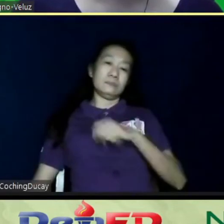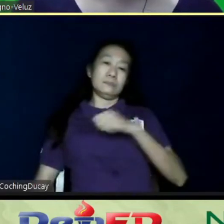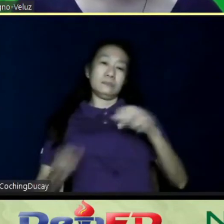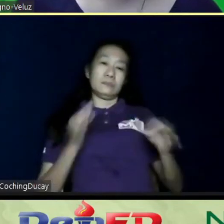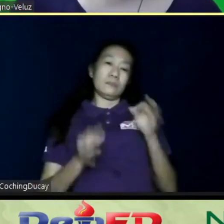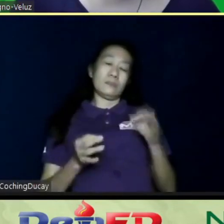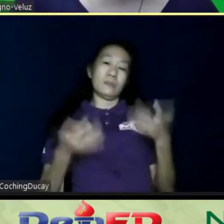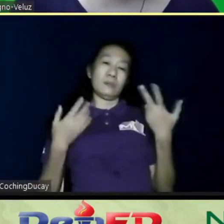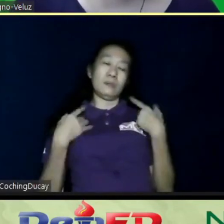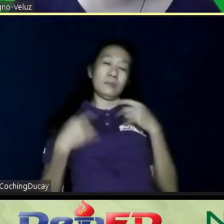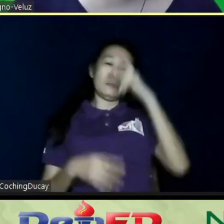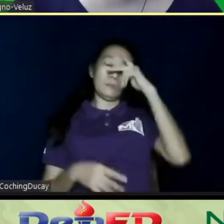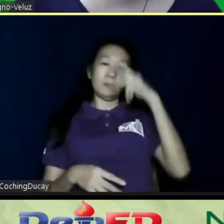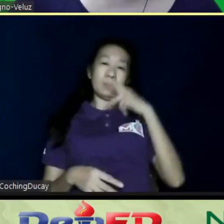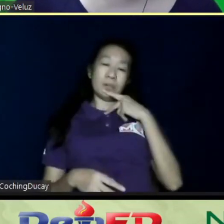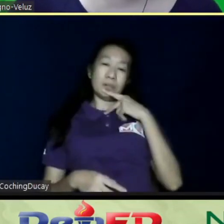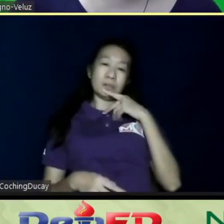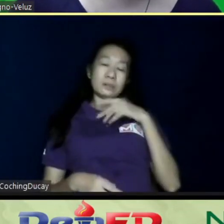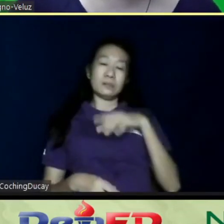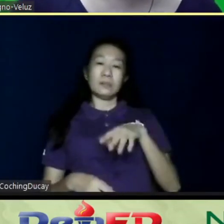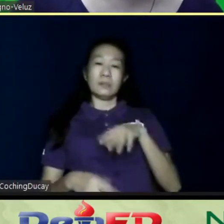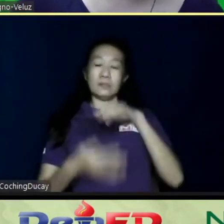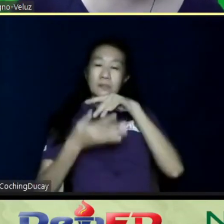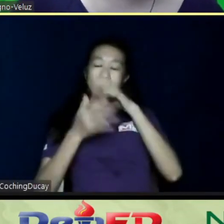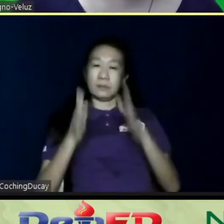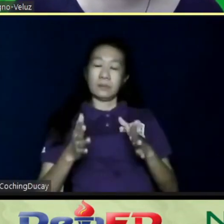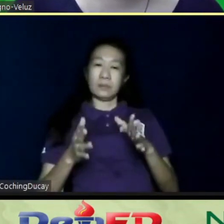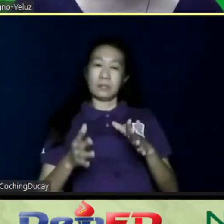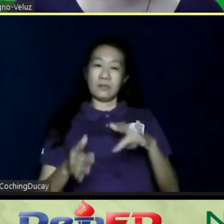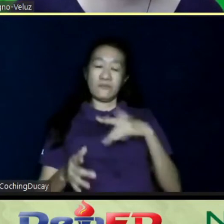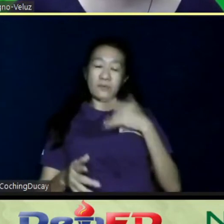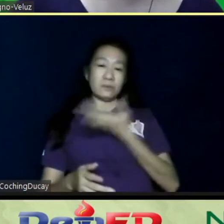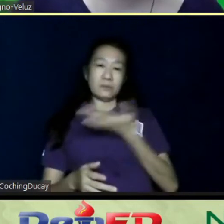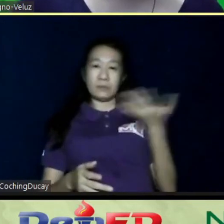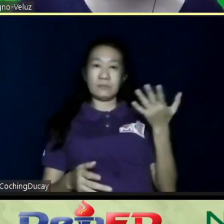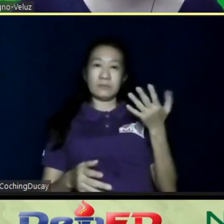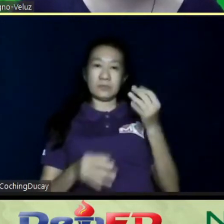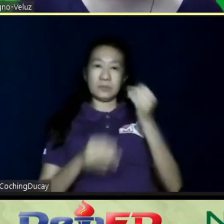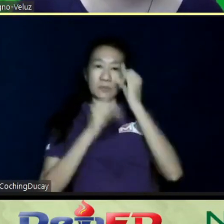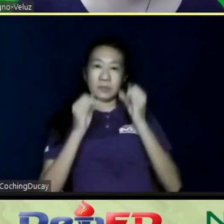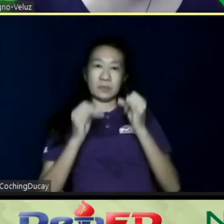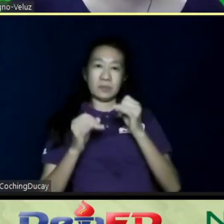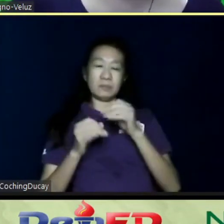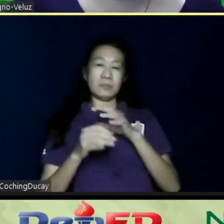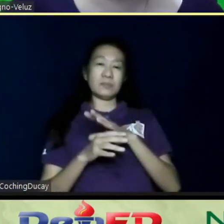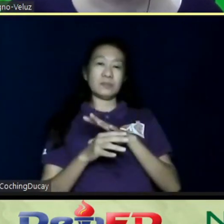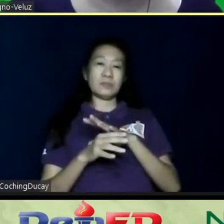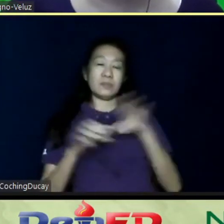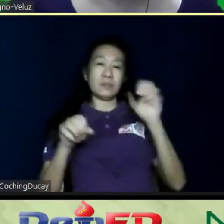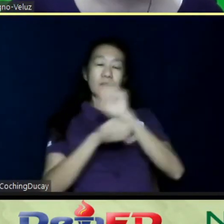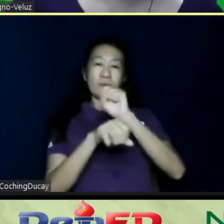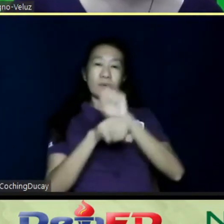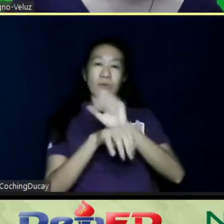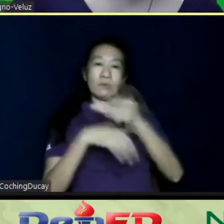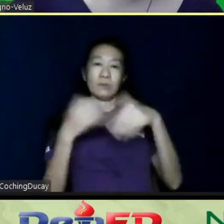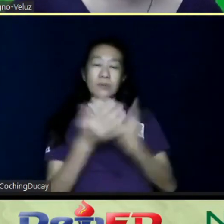students who you feel can qualify for image annotation work, all